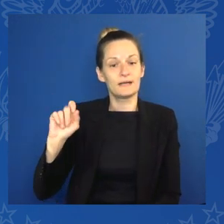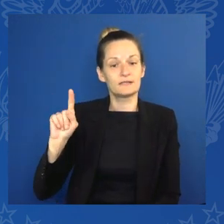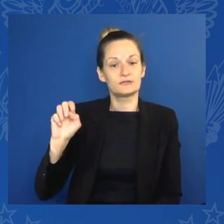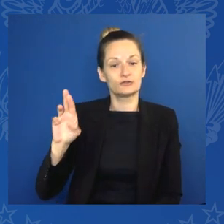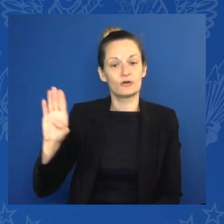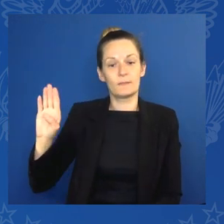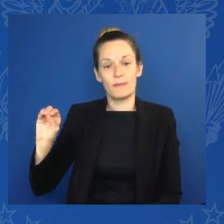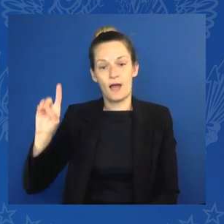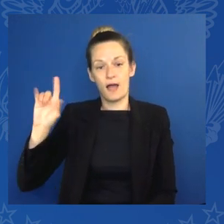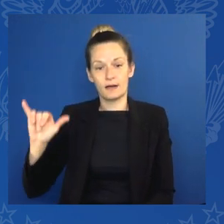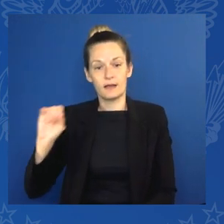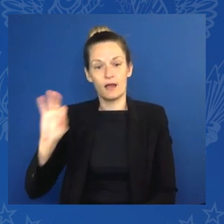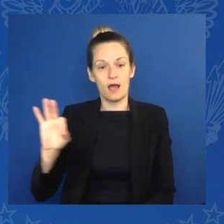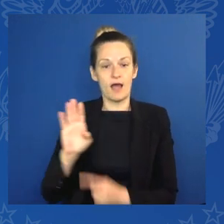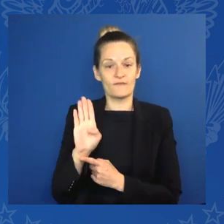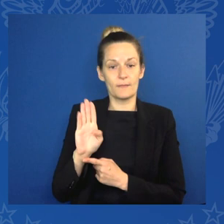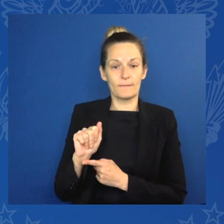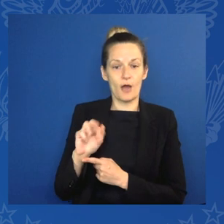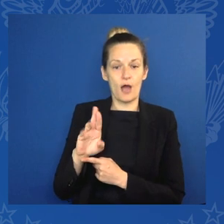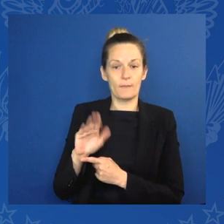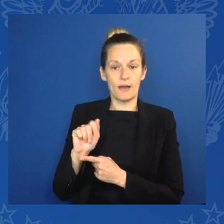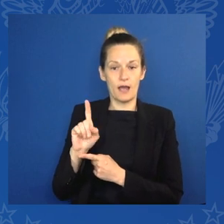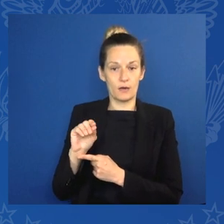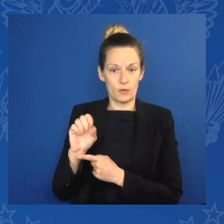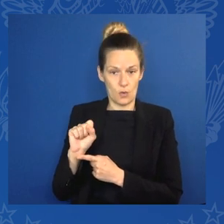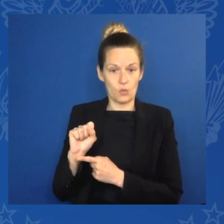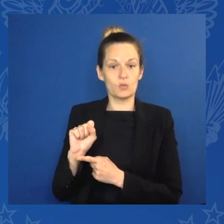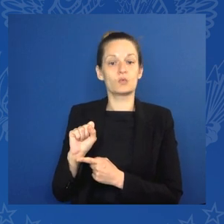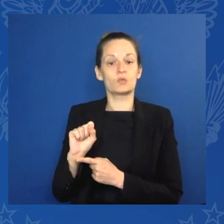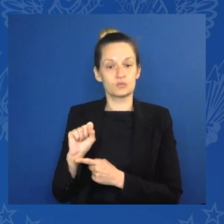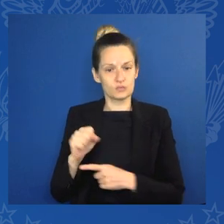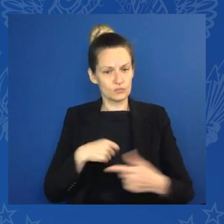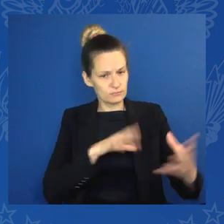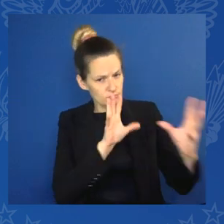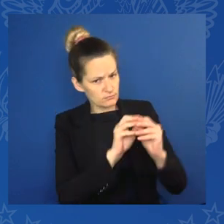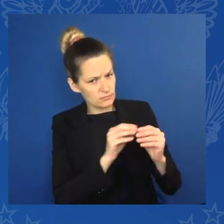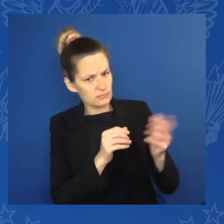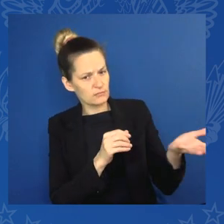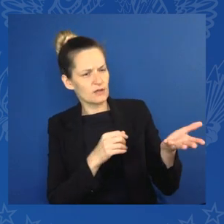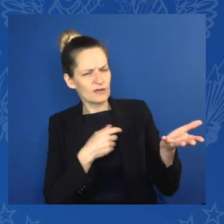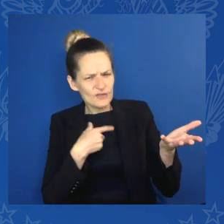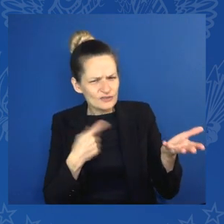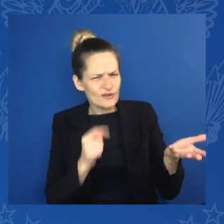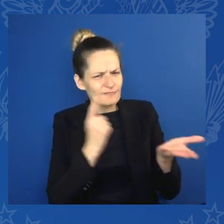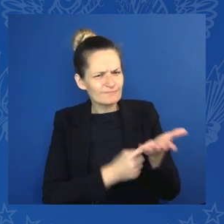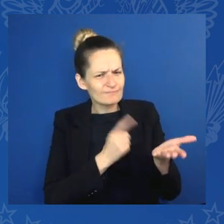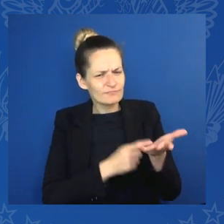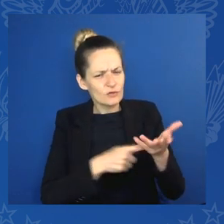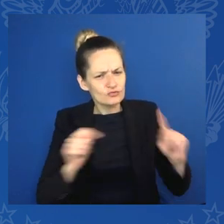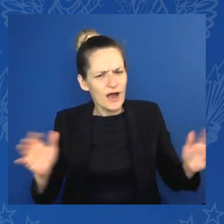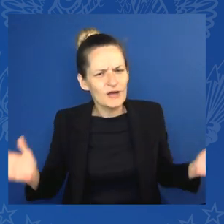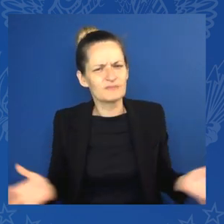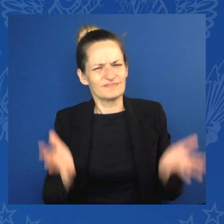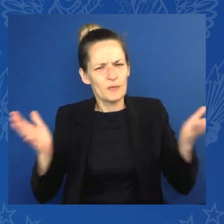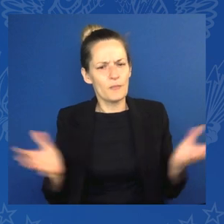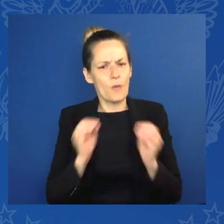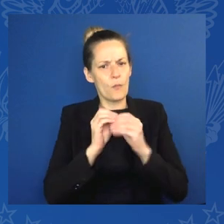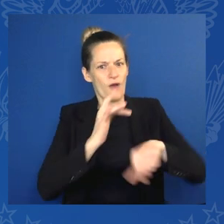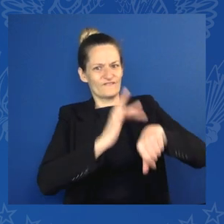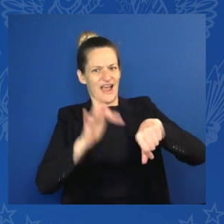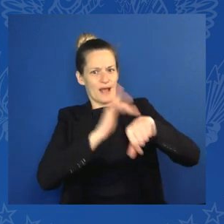possible resources, government, the private sector, multilateral development banks, and philanthropic foundations.